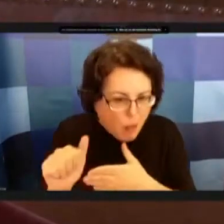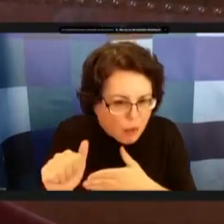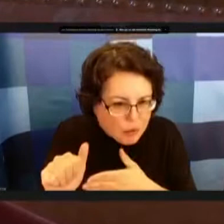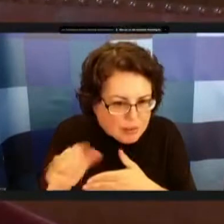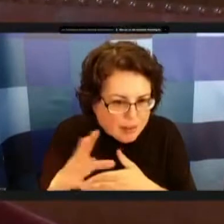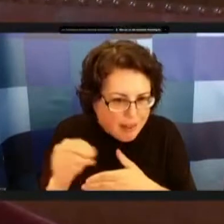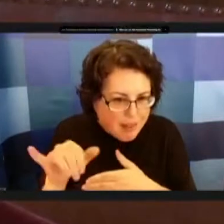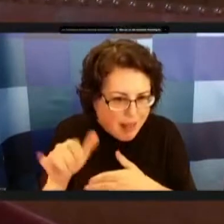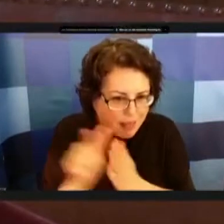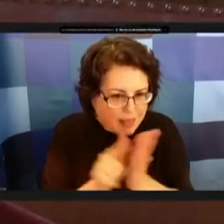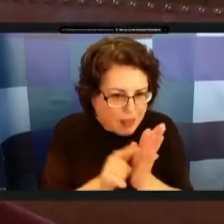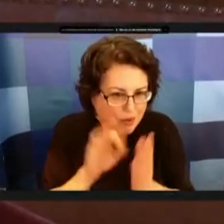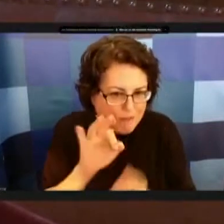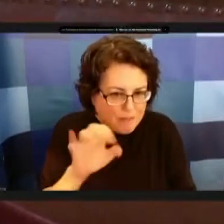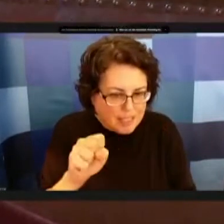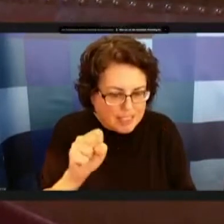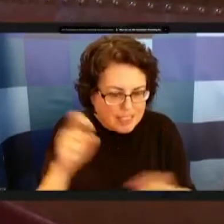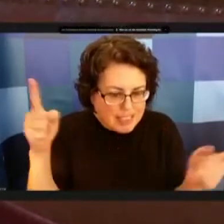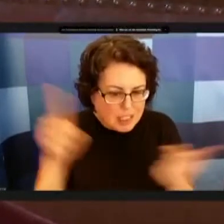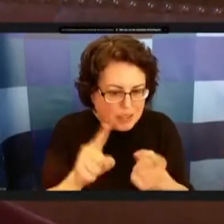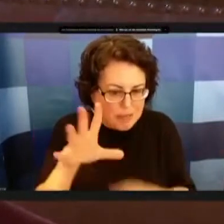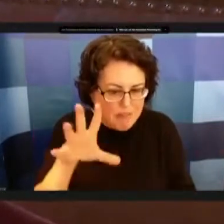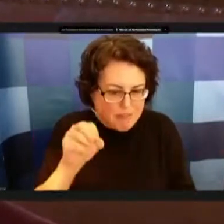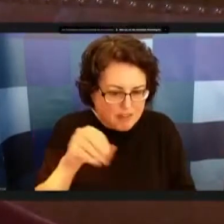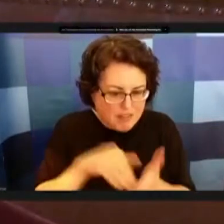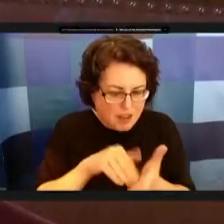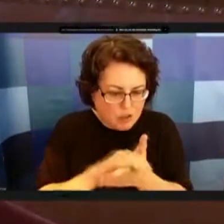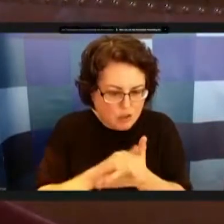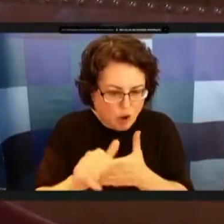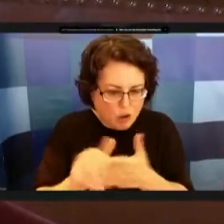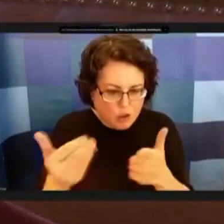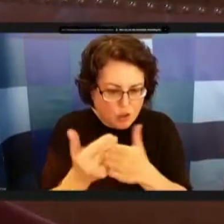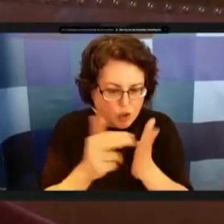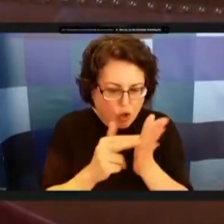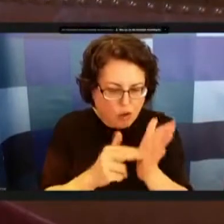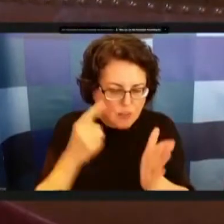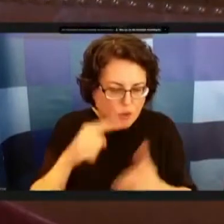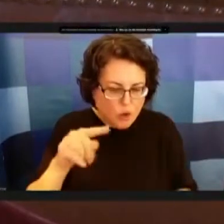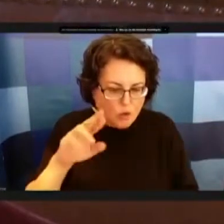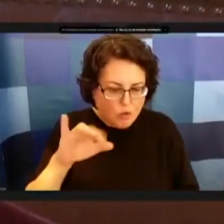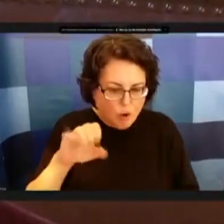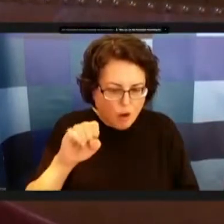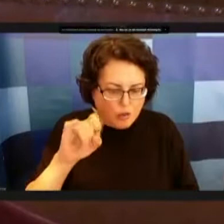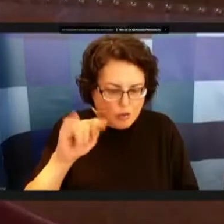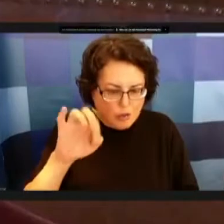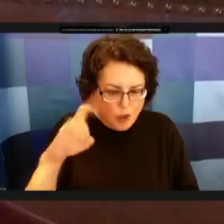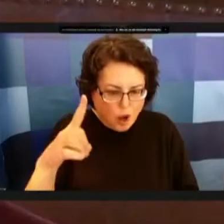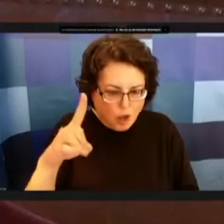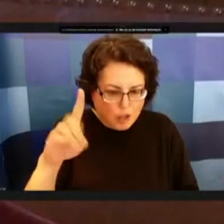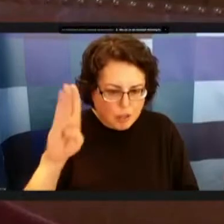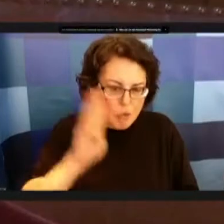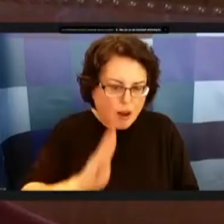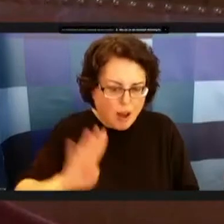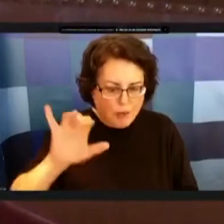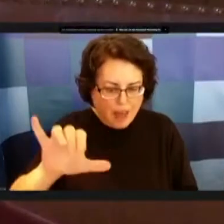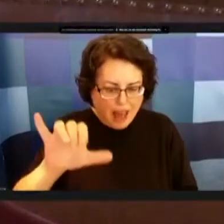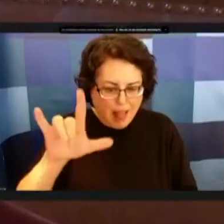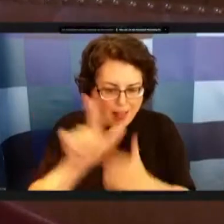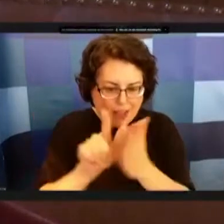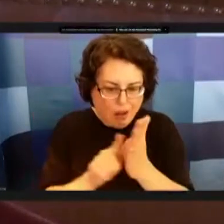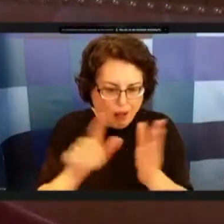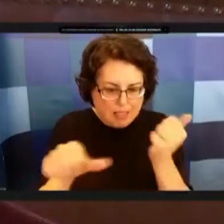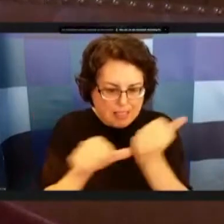uh by fifty thousand dollars a new contract for frost todd brown and legal assistance was authorized in